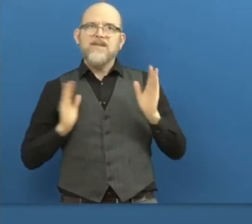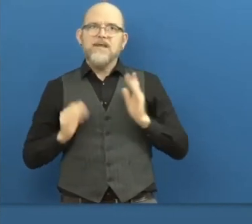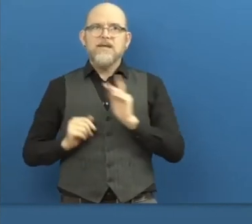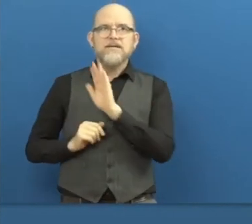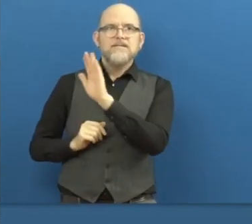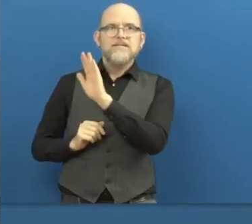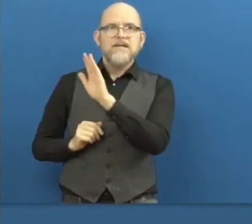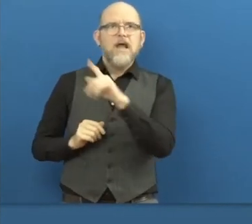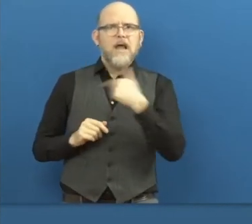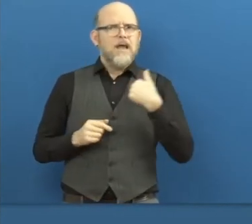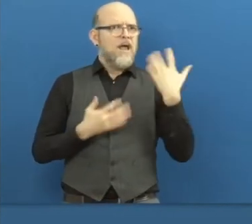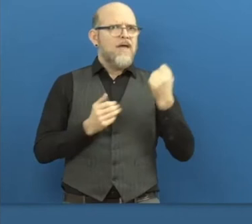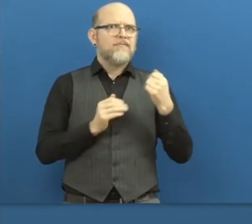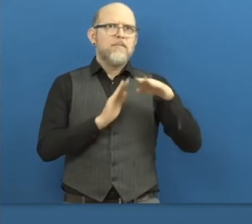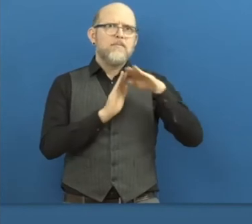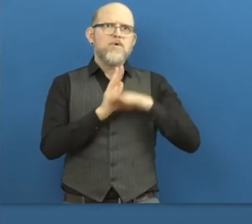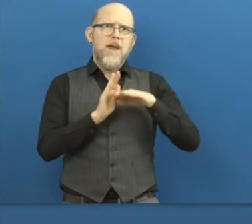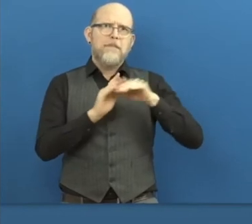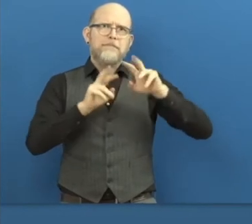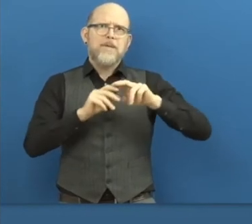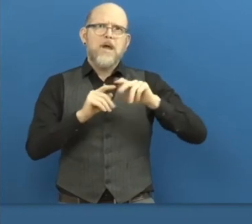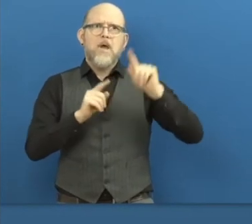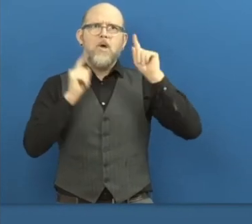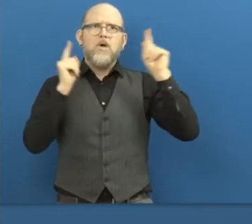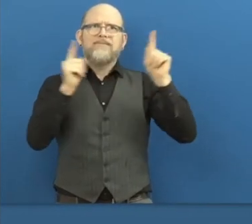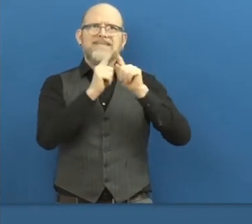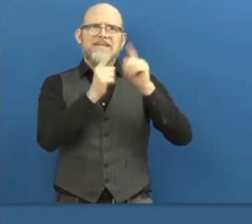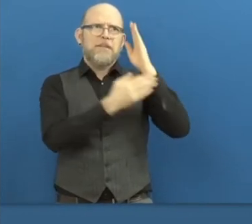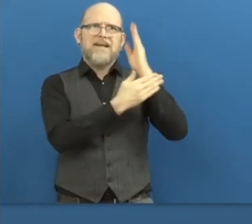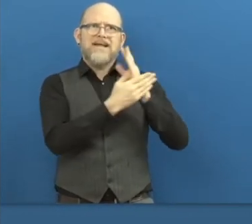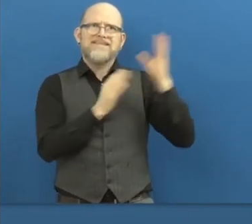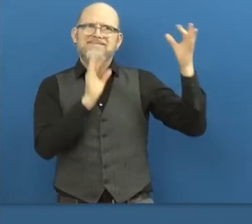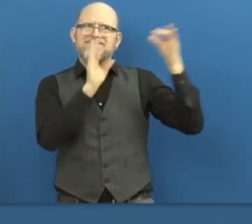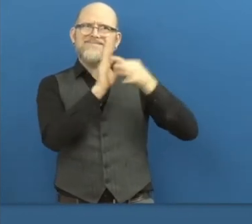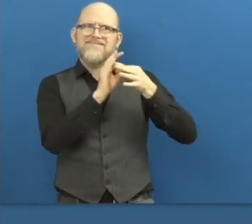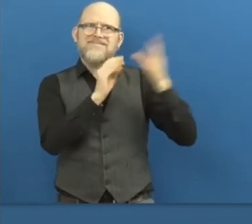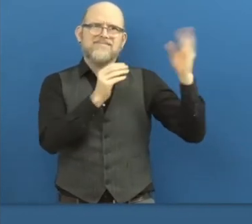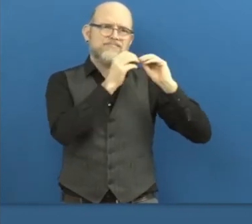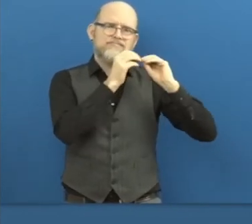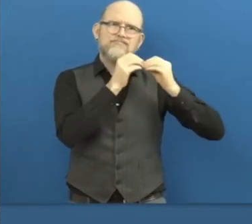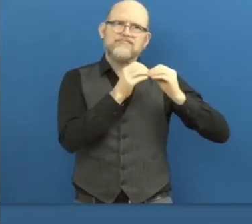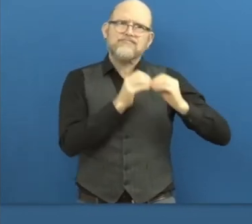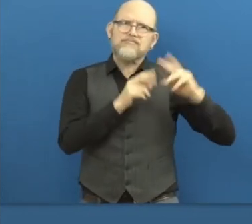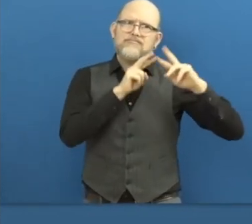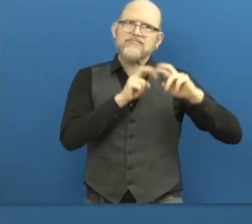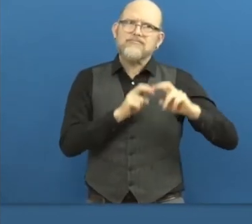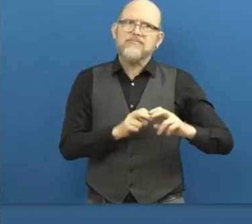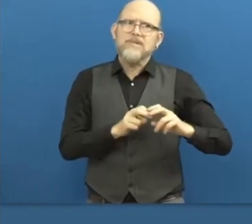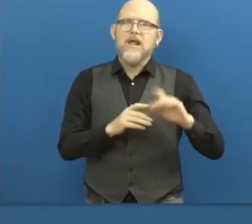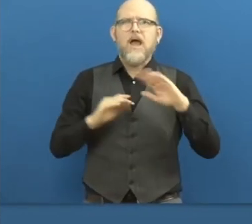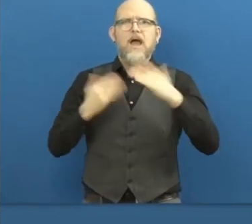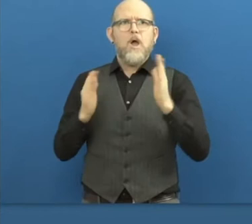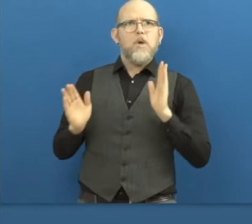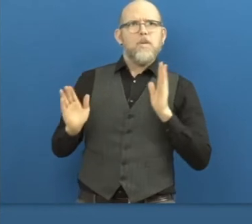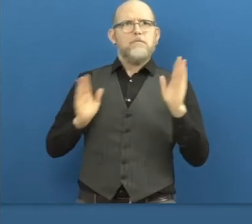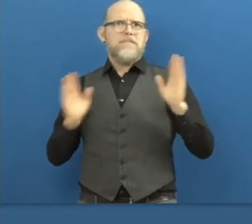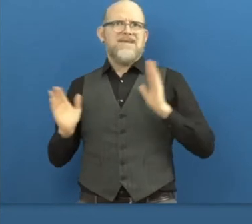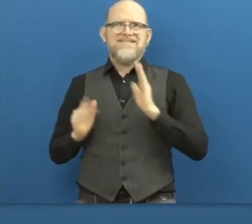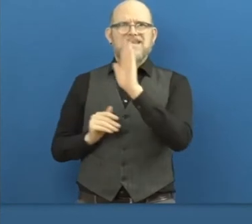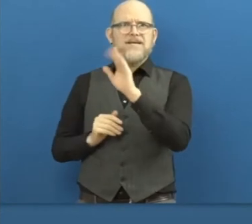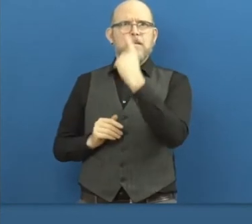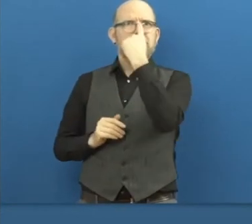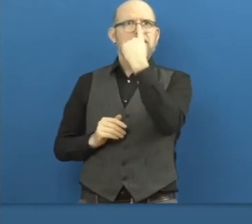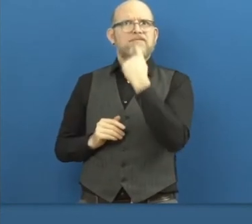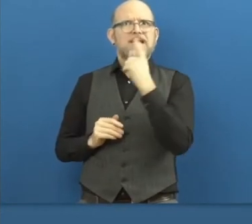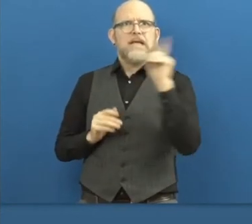scratch with the partnership of University in Brazil a behavioral profile test that help us to understand not only